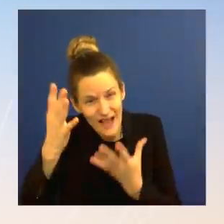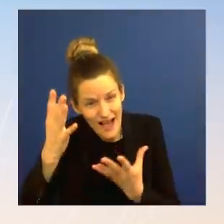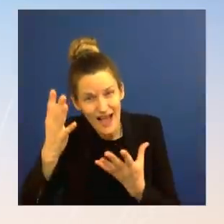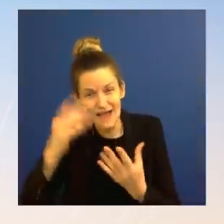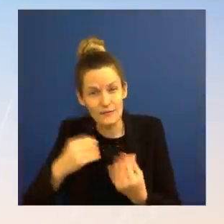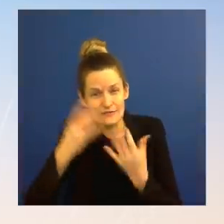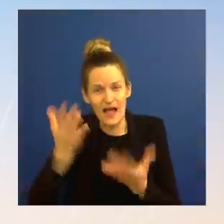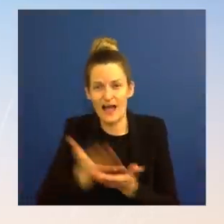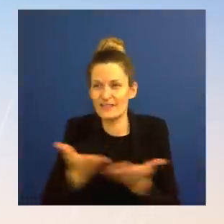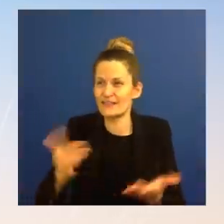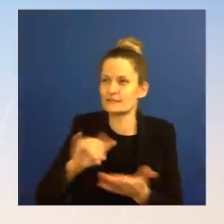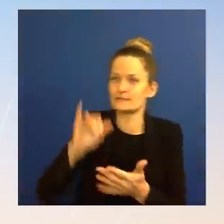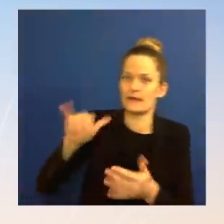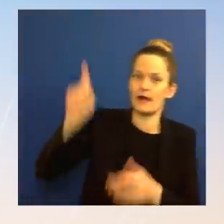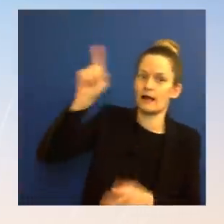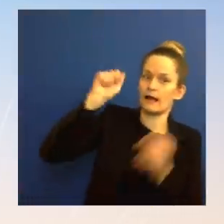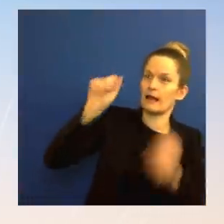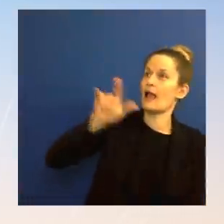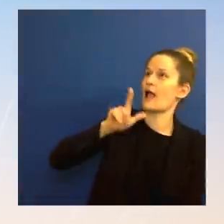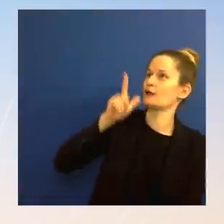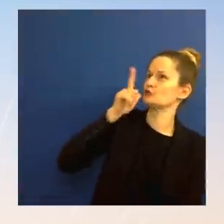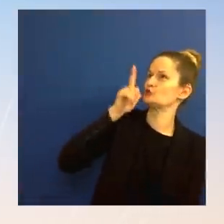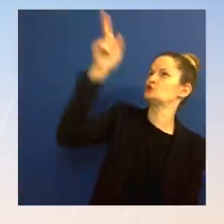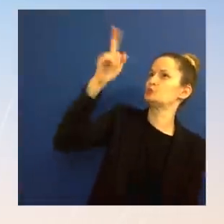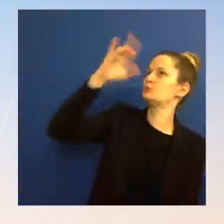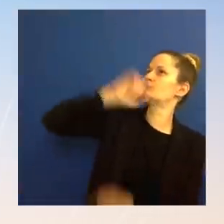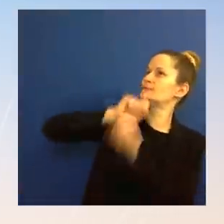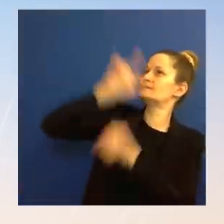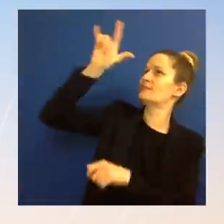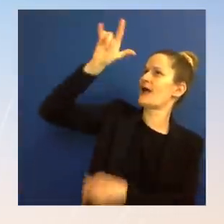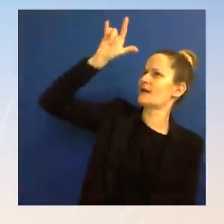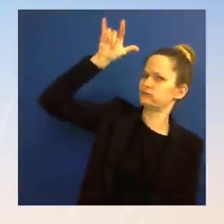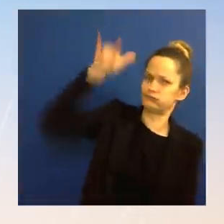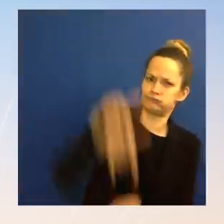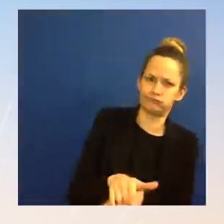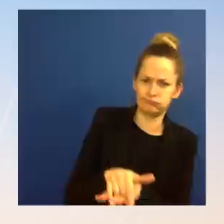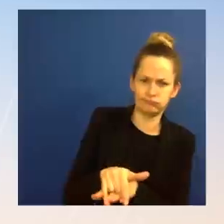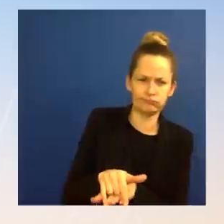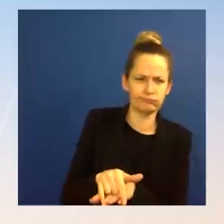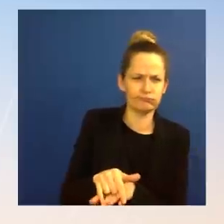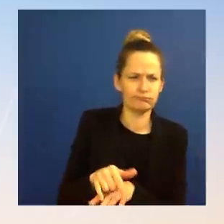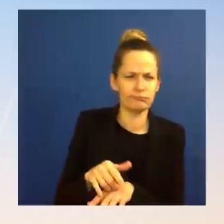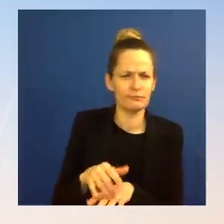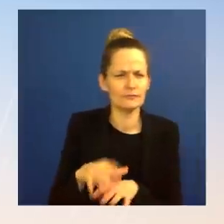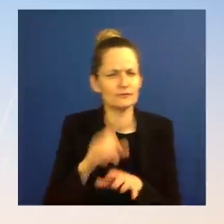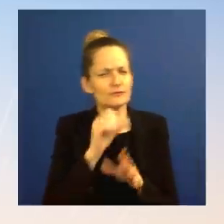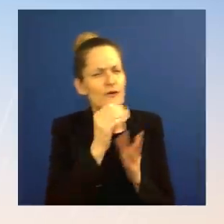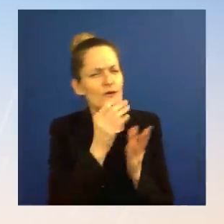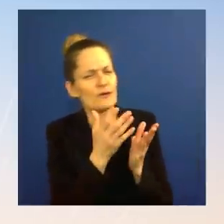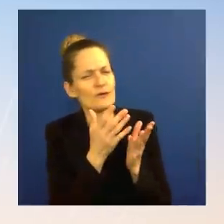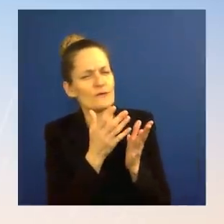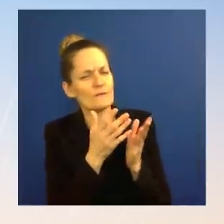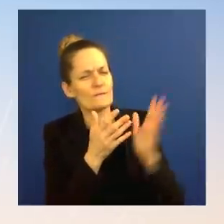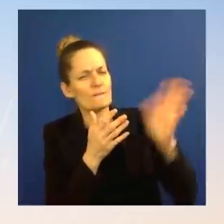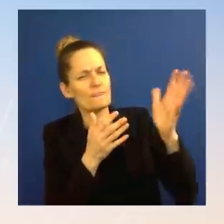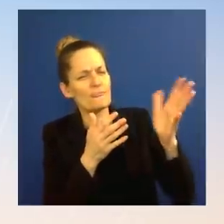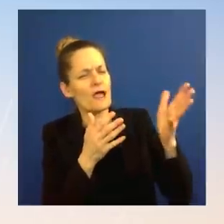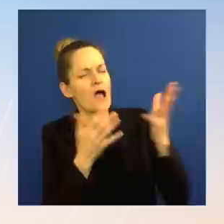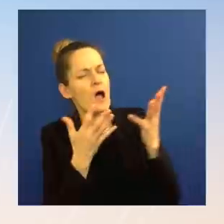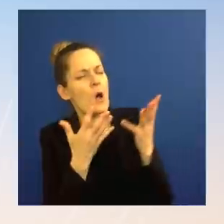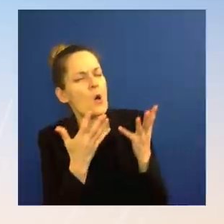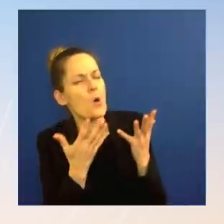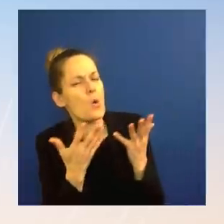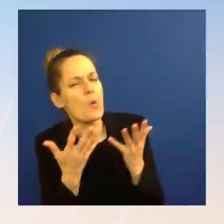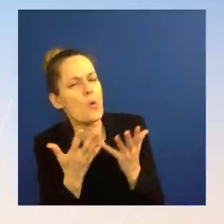I don't I mean, they would know where they came from. I mean, so I don't even see just any plausible deniability or anything like that. What is the hang-up exactly? Ms. Well,